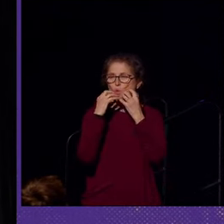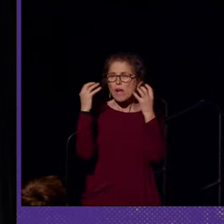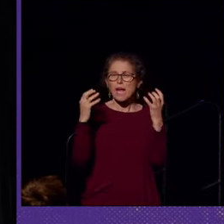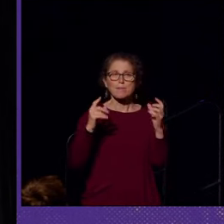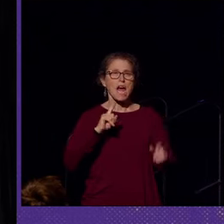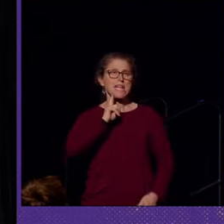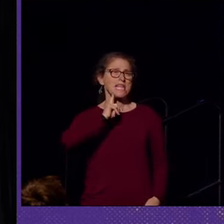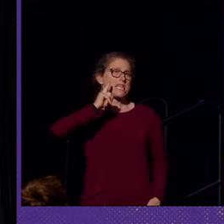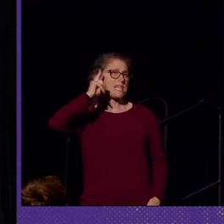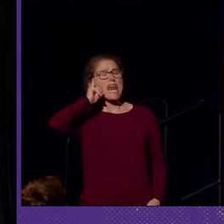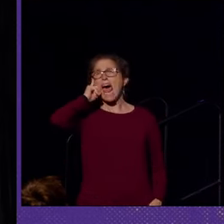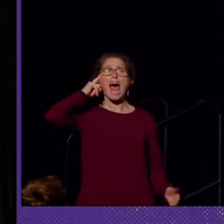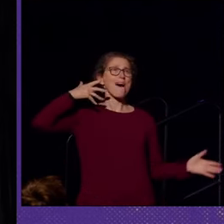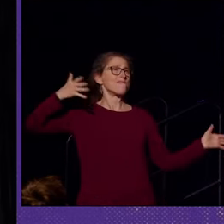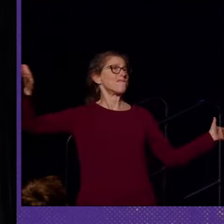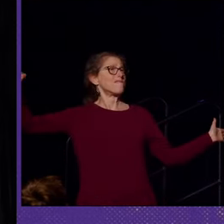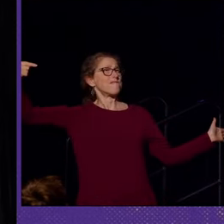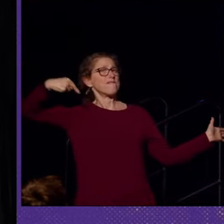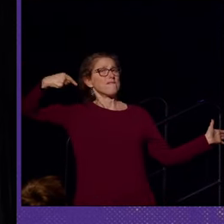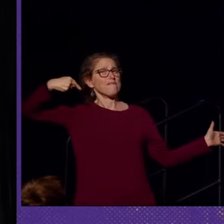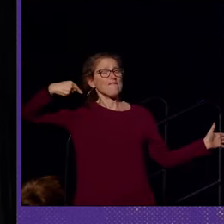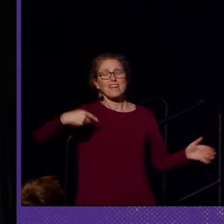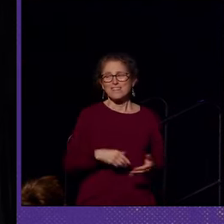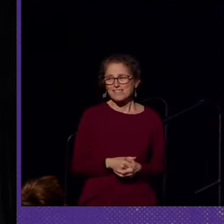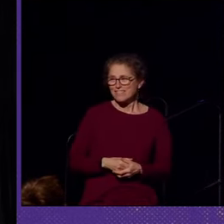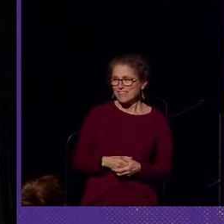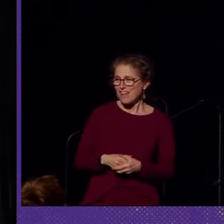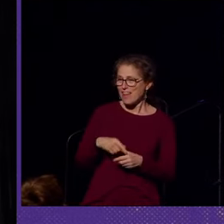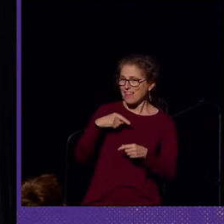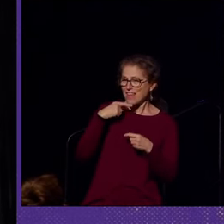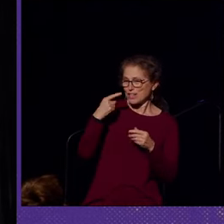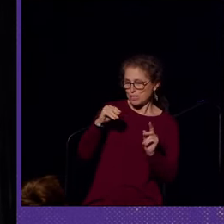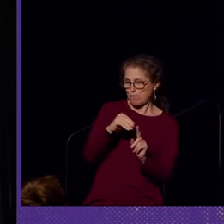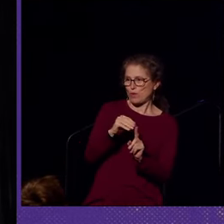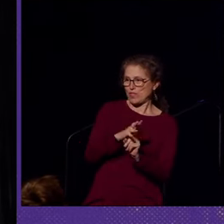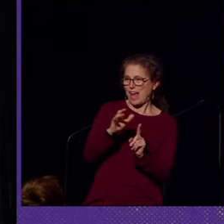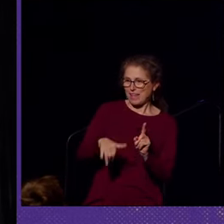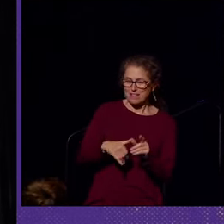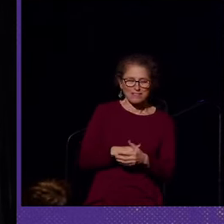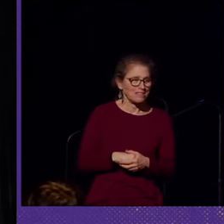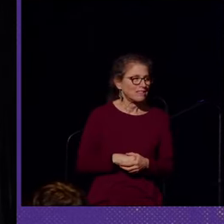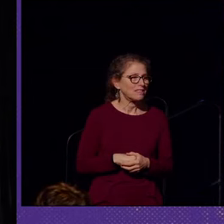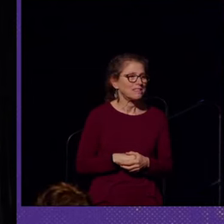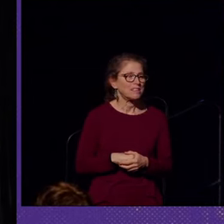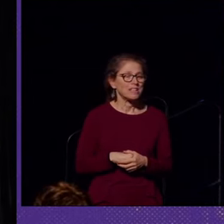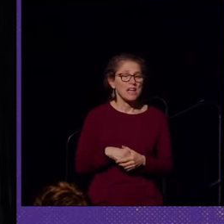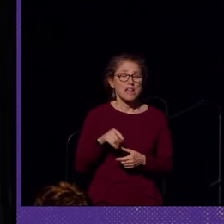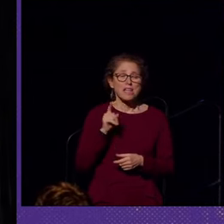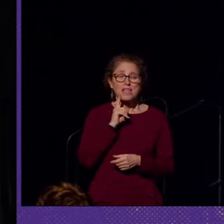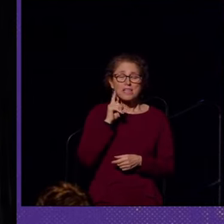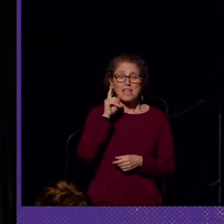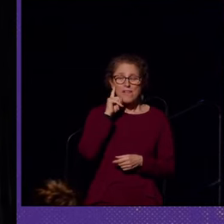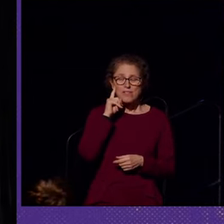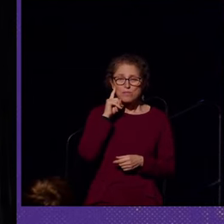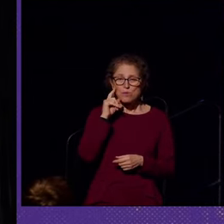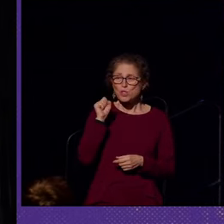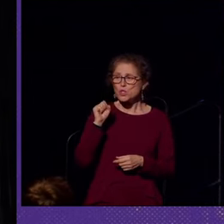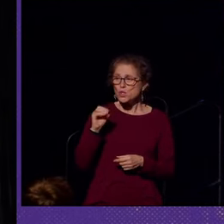huh, of unhearing, exposed them. The deaf face was so